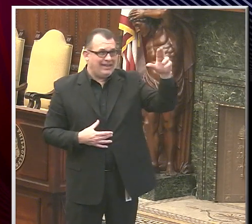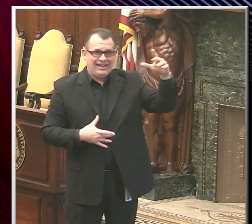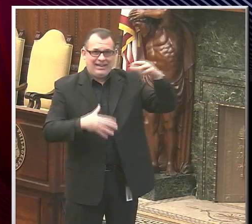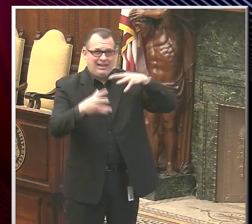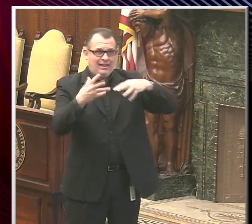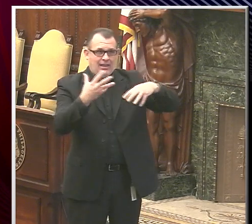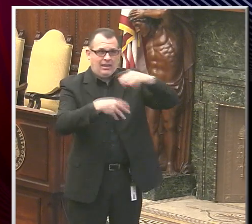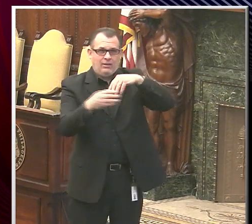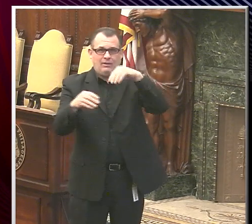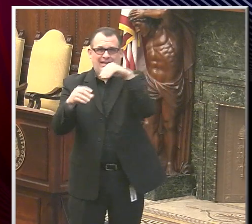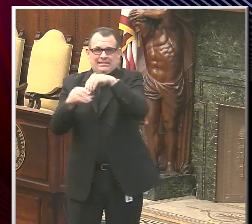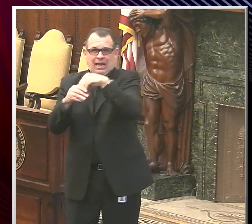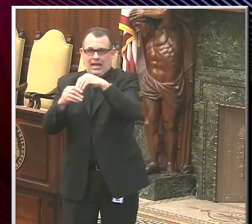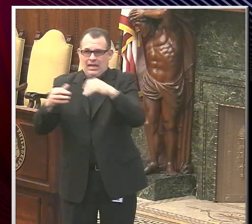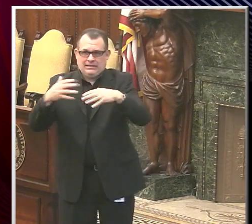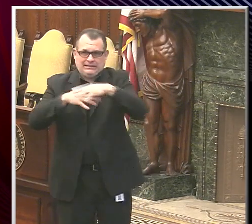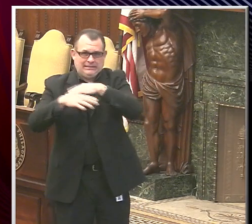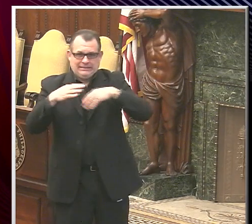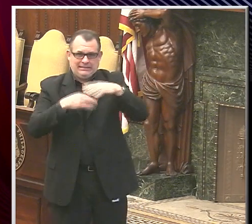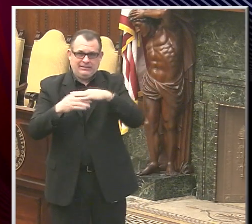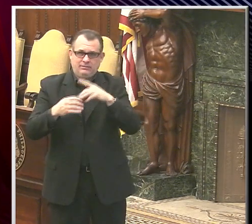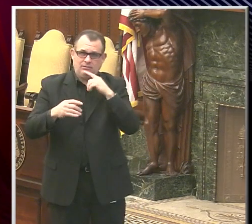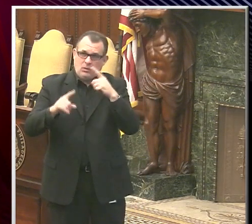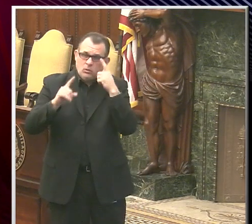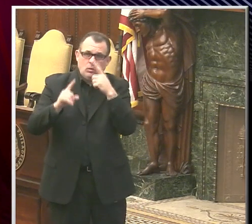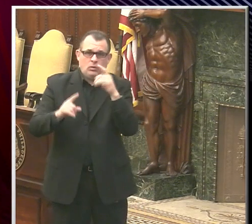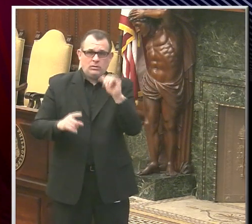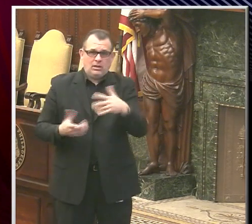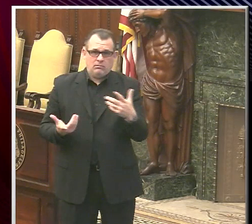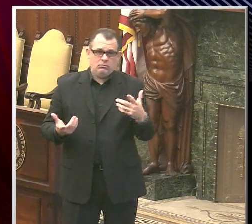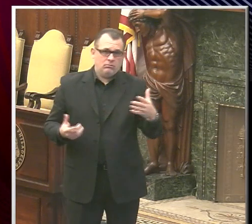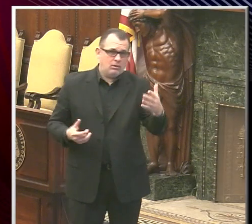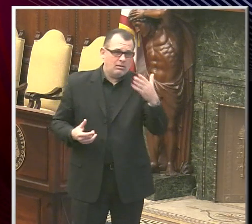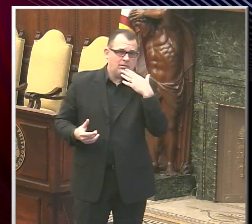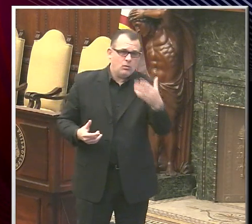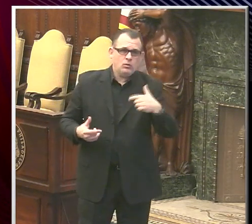think is going to make the most difference. Okay. Thank you. I'm done.